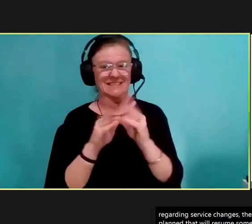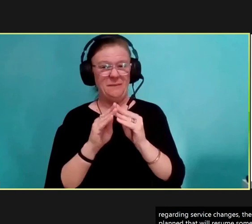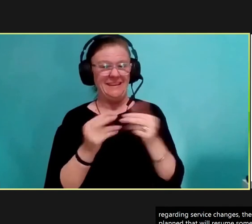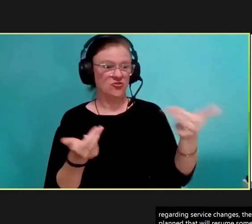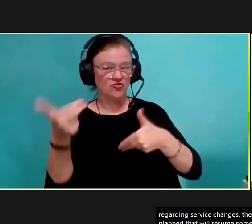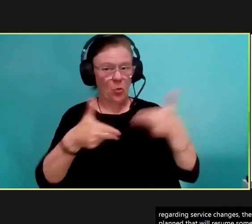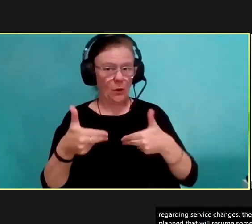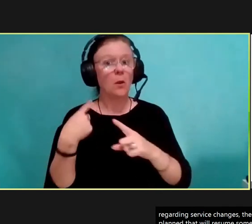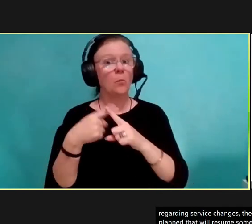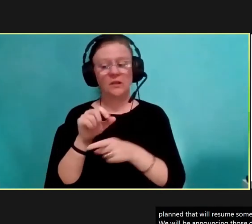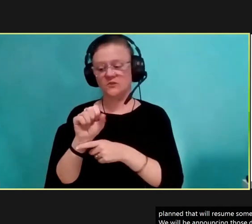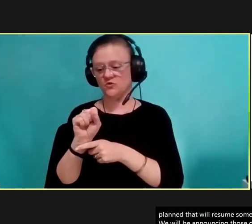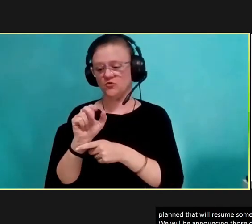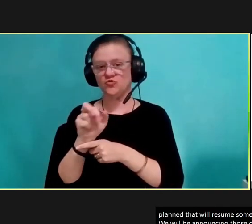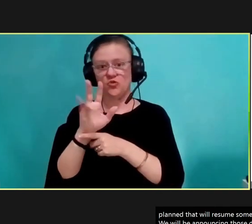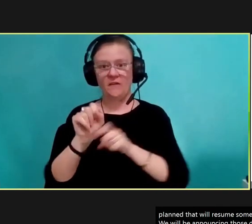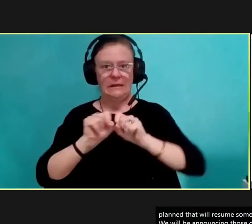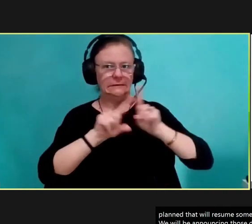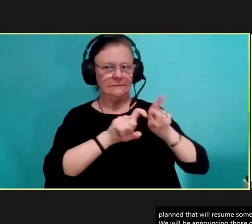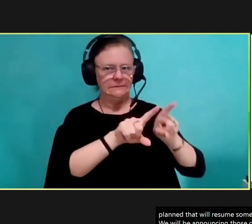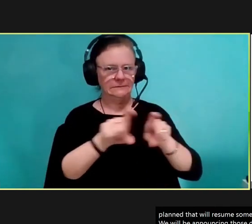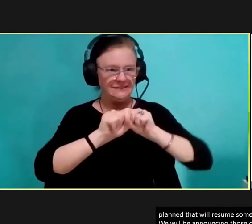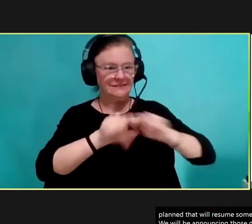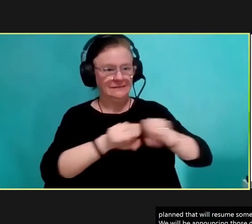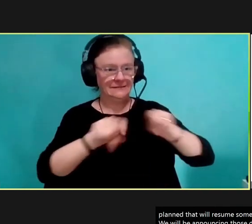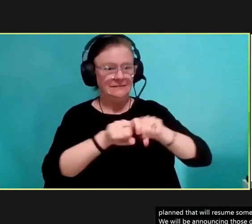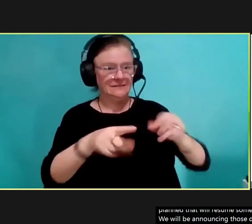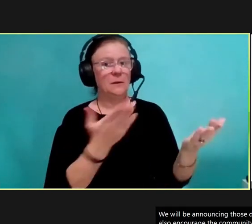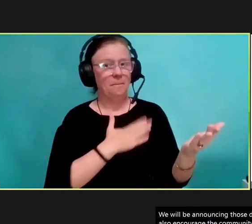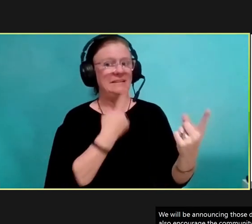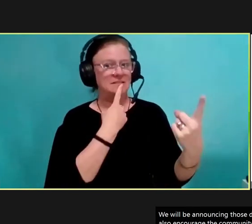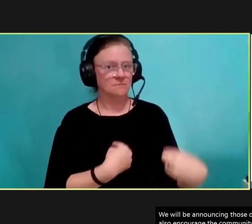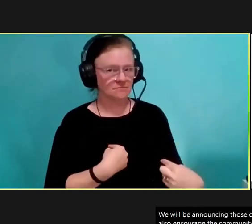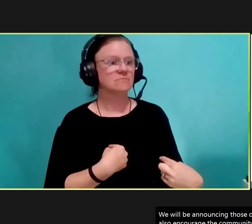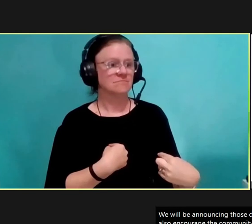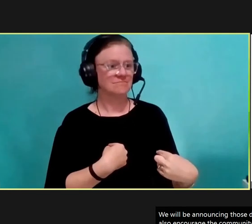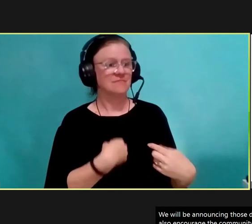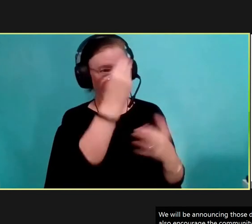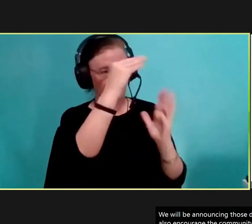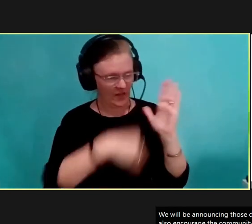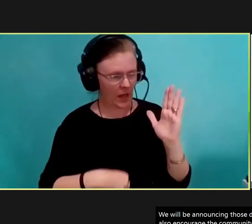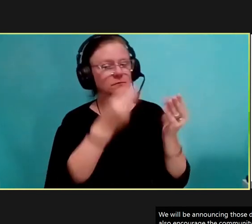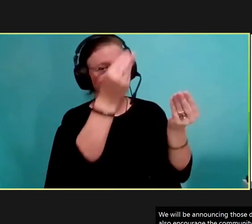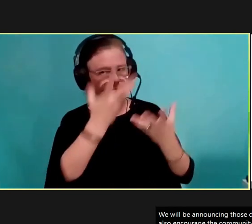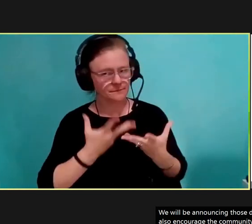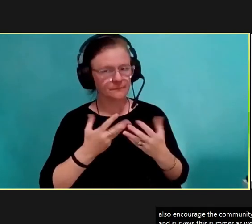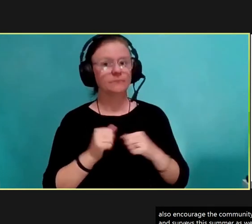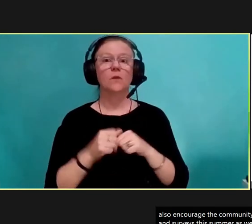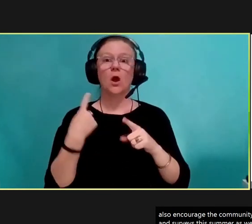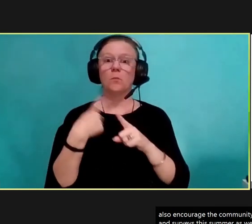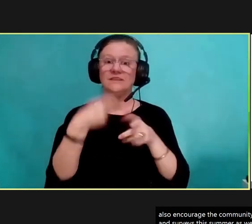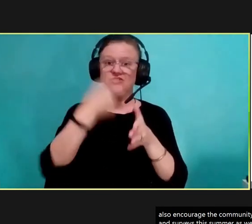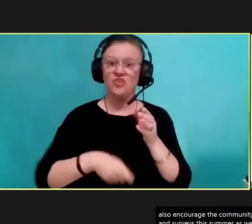and surveys this summer as we start to redesign TARDEC's system and service for the future. We will also remain fare-free